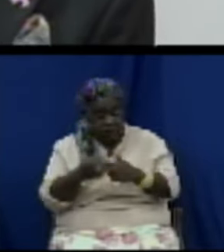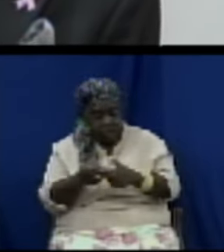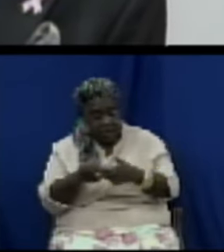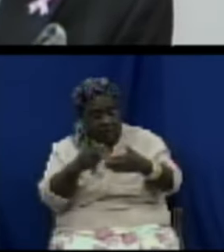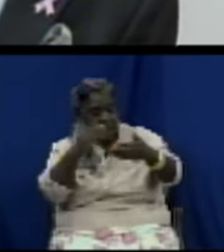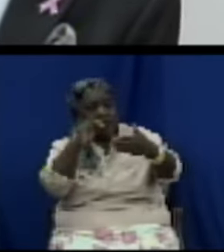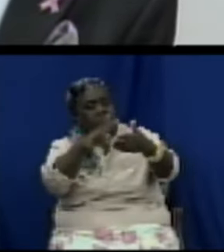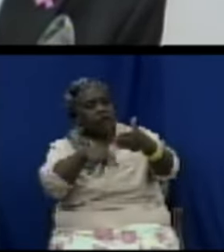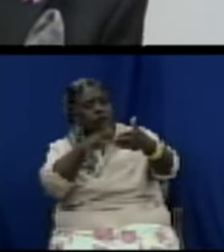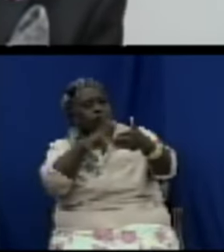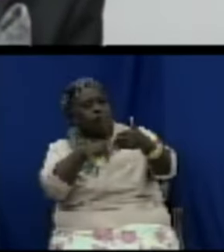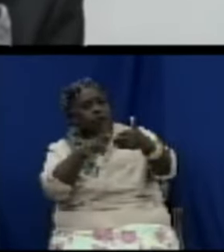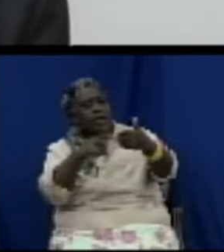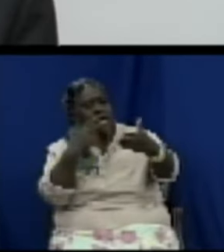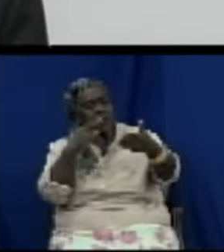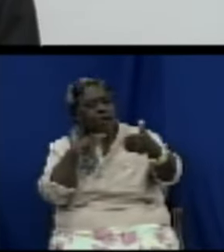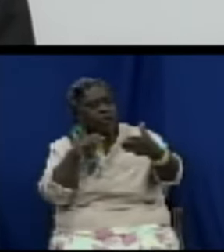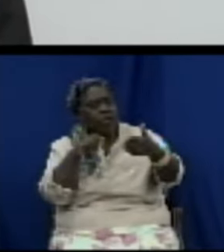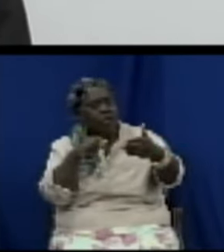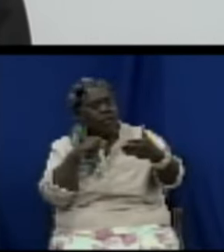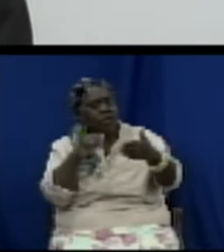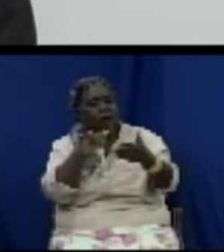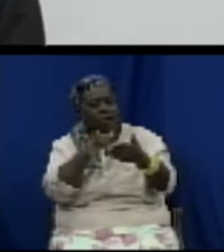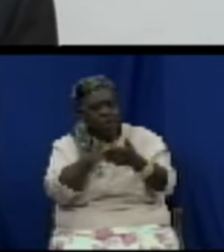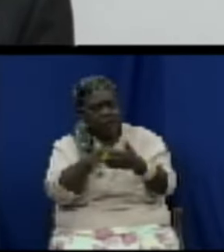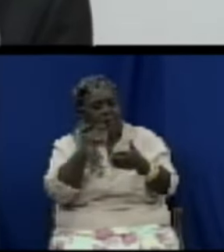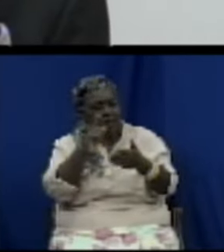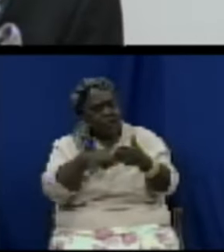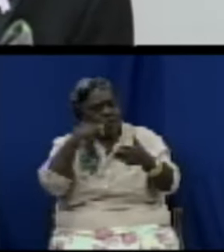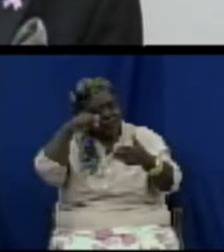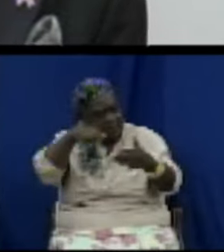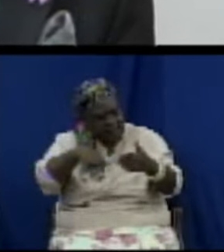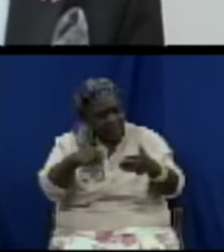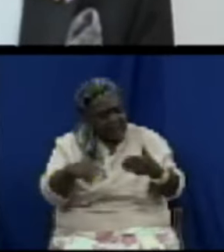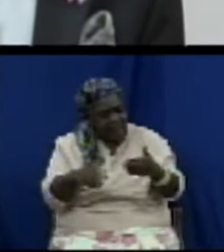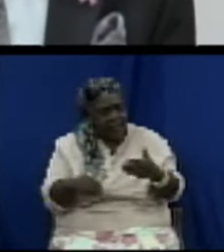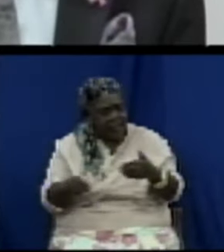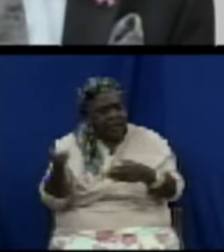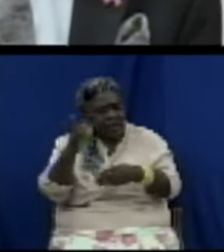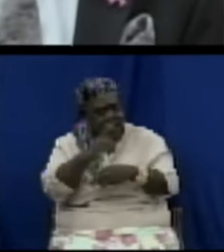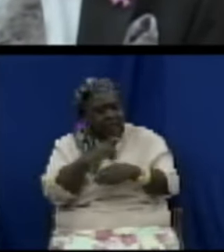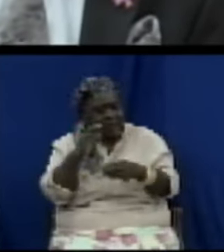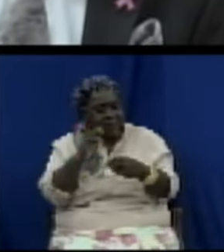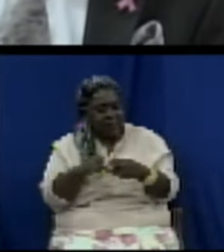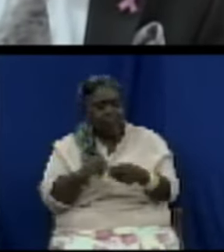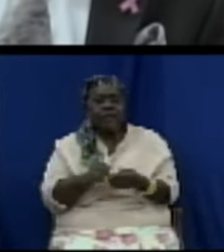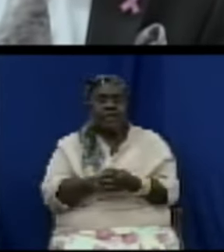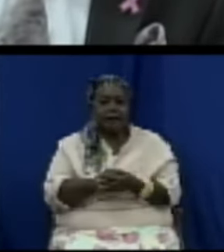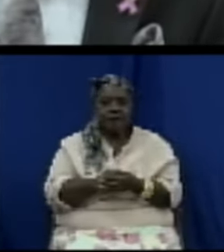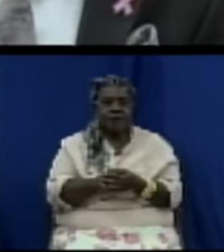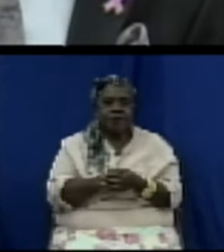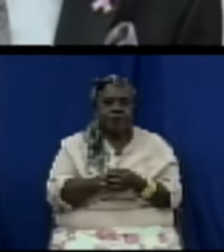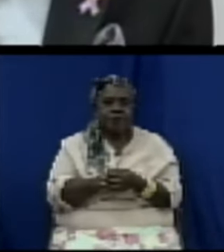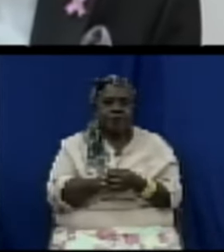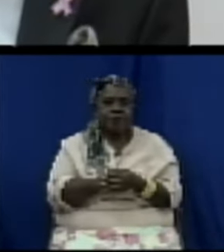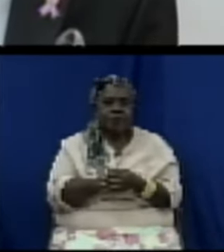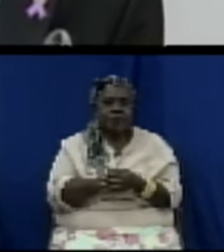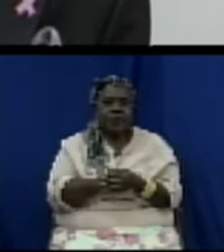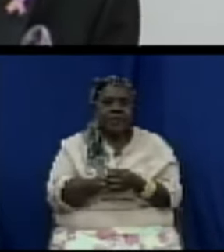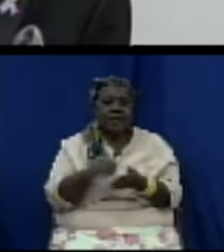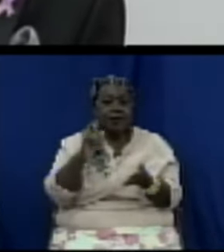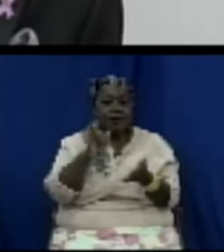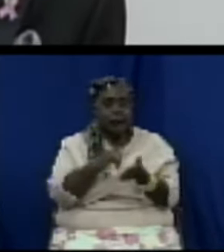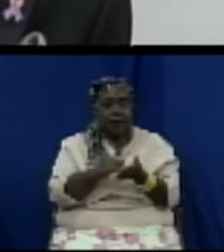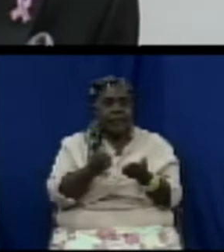if you apply it removes the date that will come to an end when this